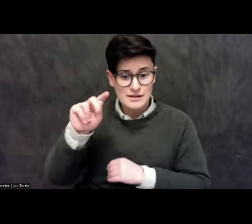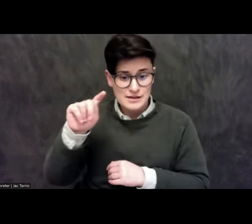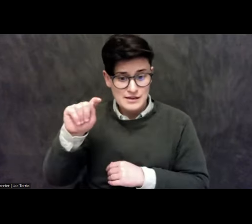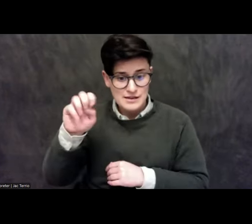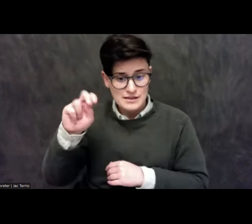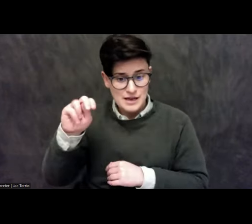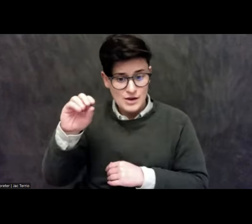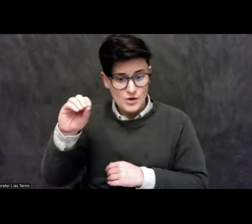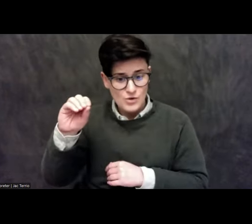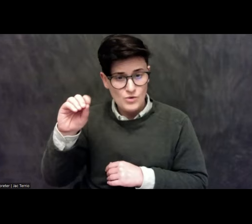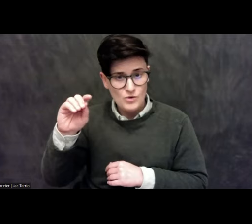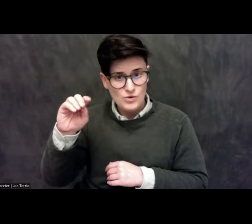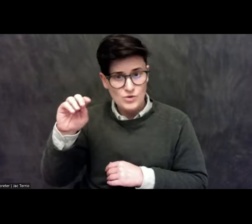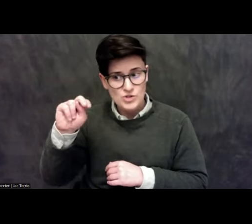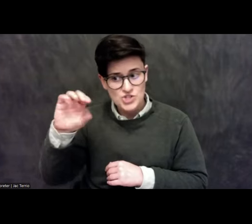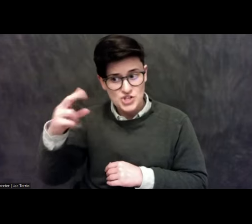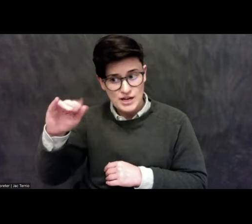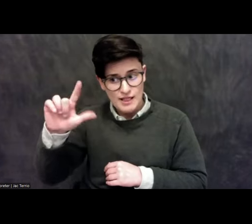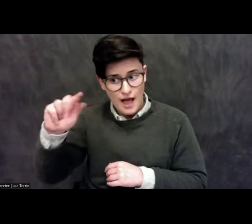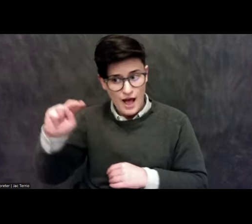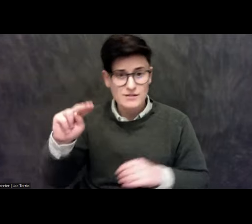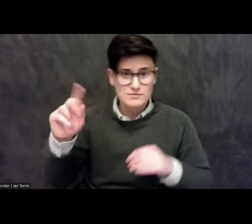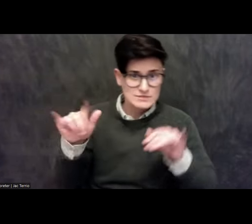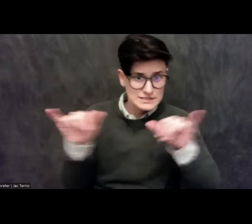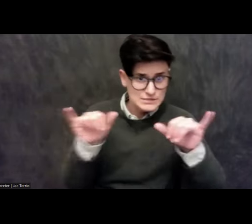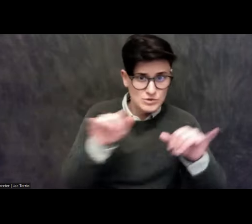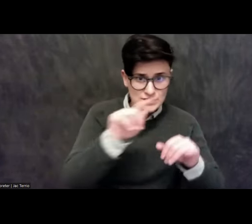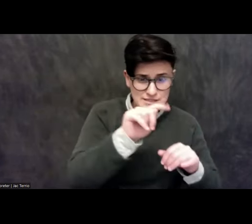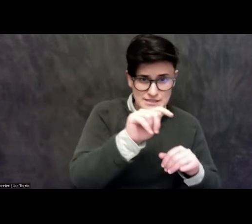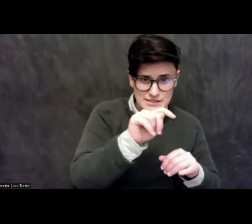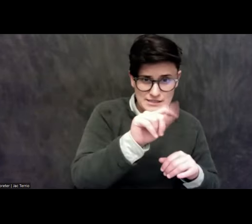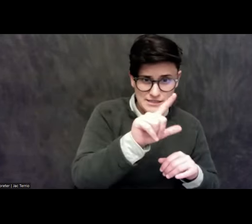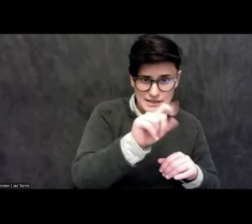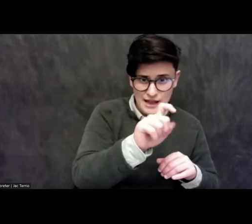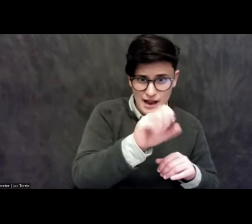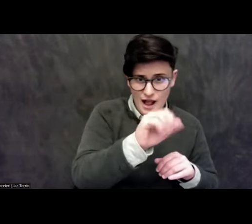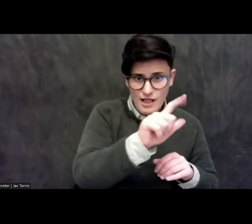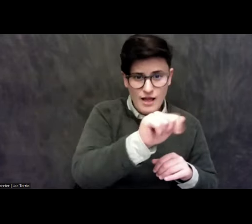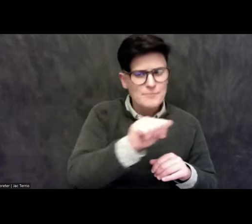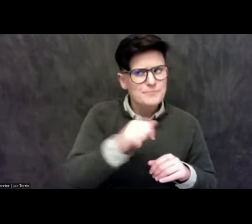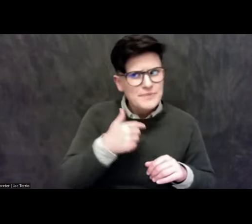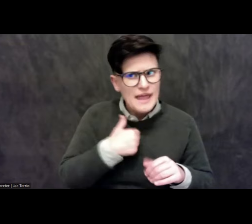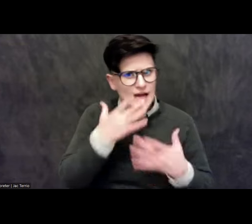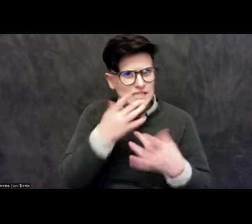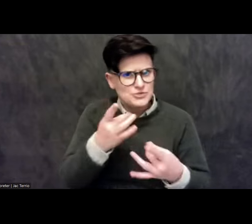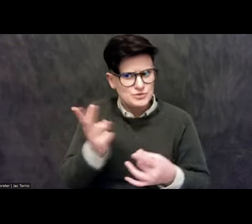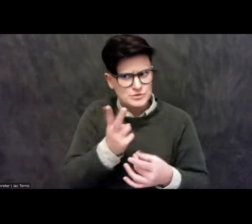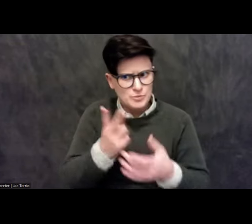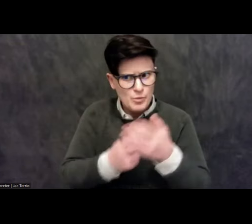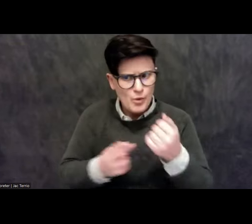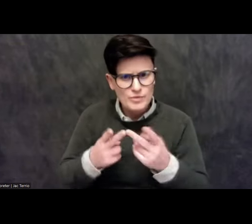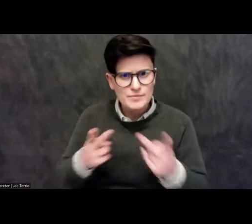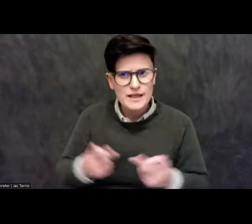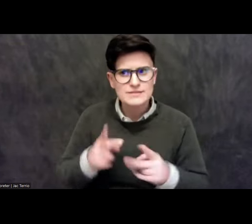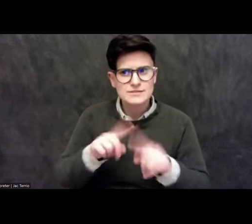to Tlaxcala. So that's something I've, you know, engaged quite a bit because I'm interested in both places. I